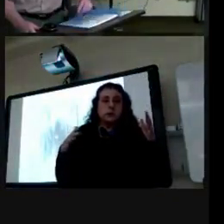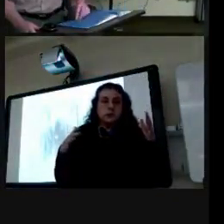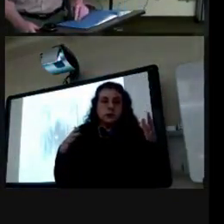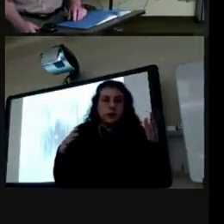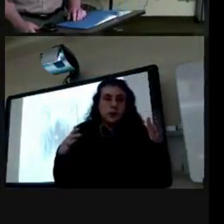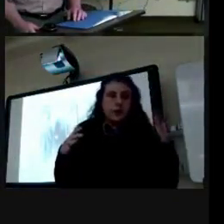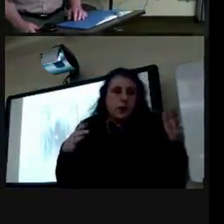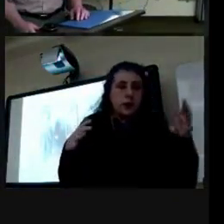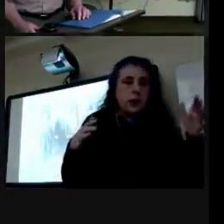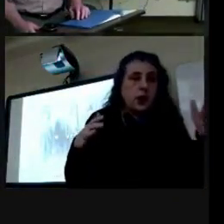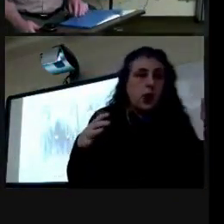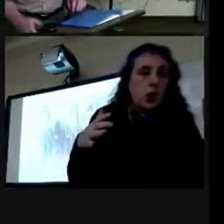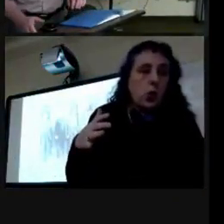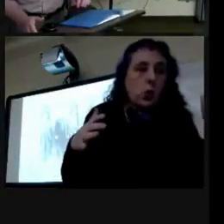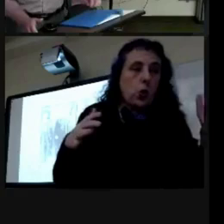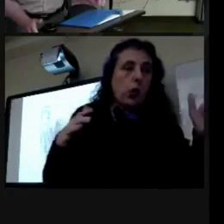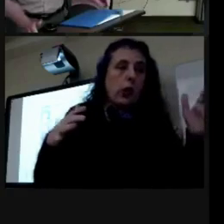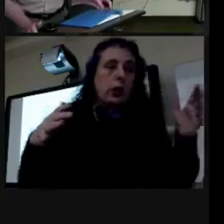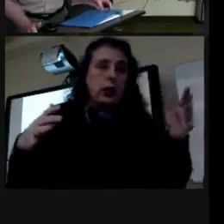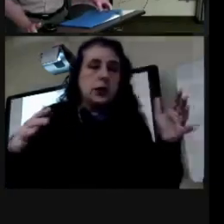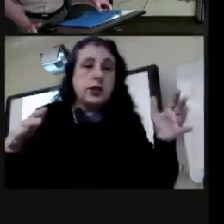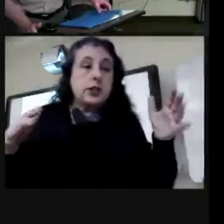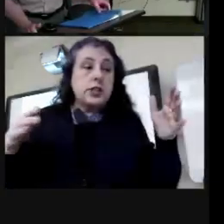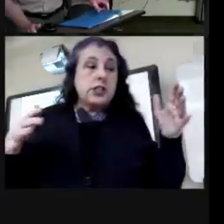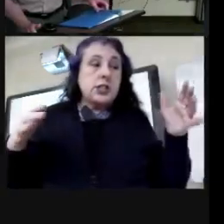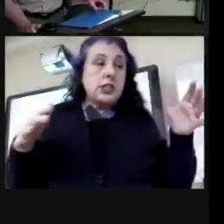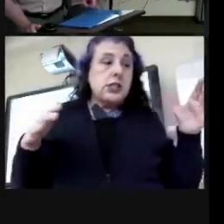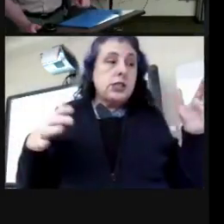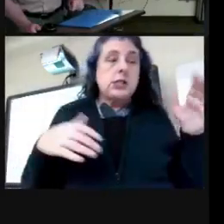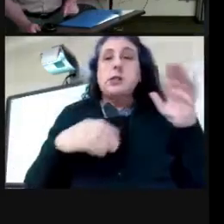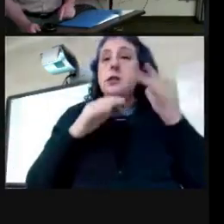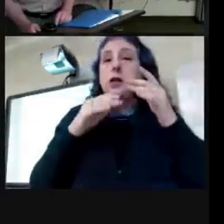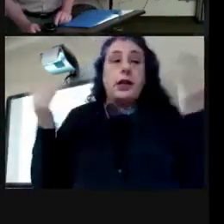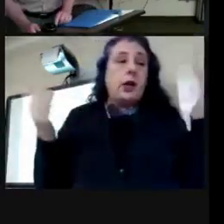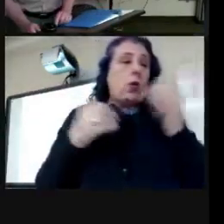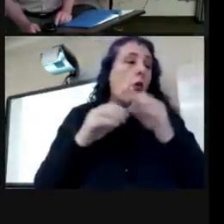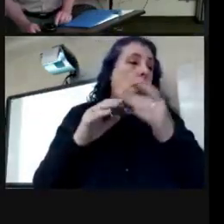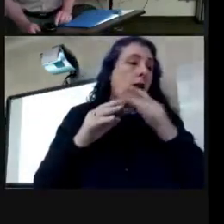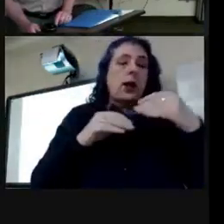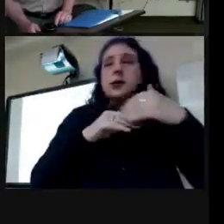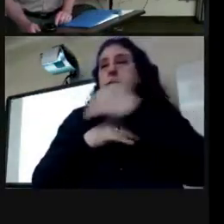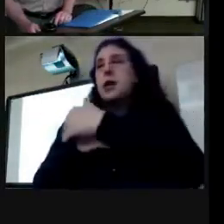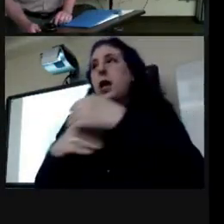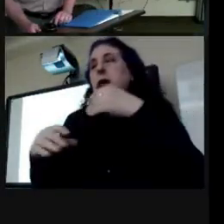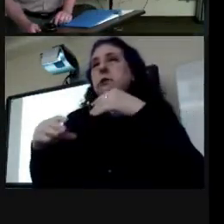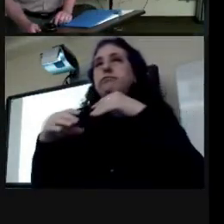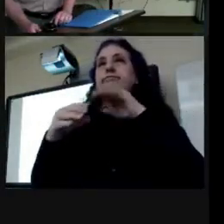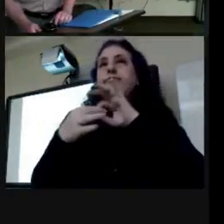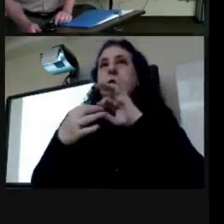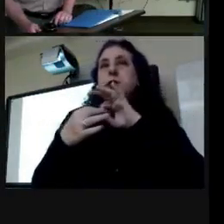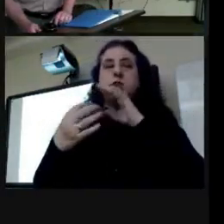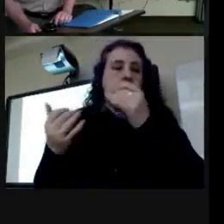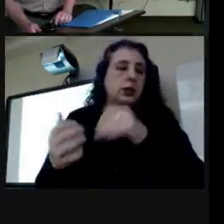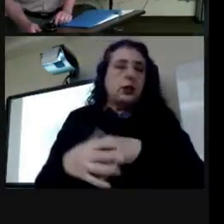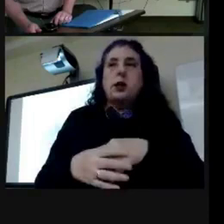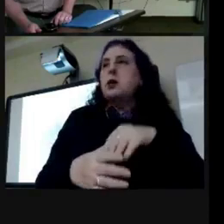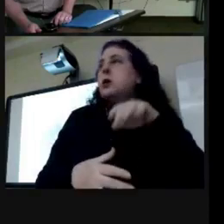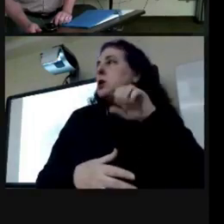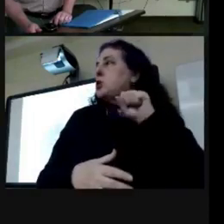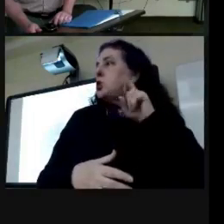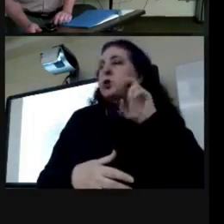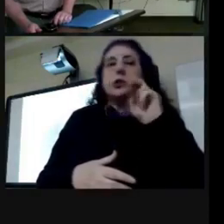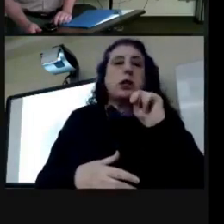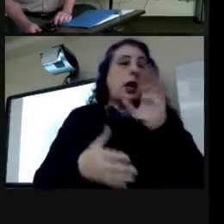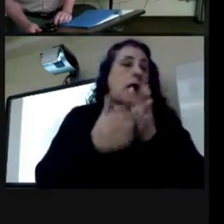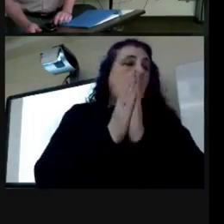anybody got any questions here or any questions online feel free to send those in um susan asks